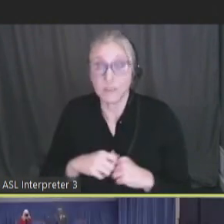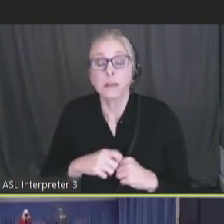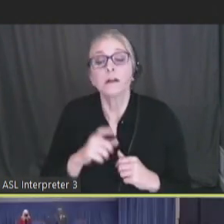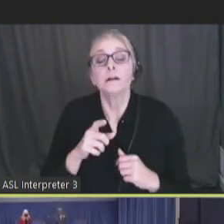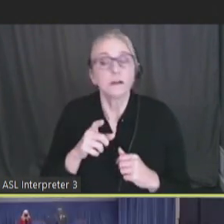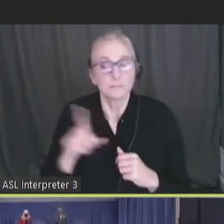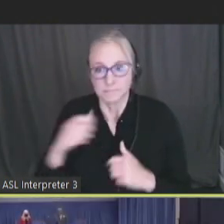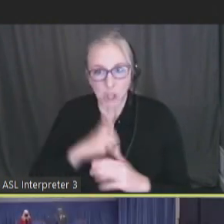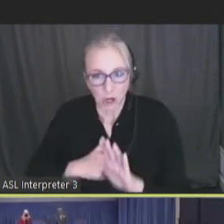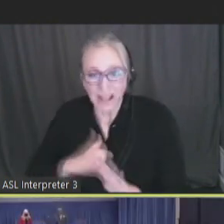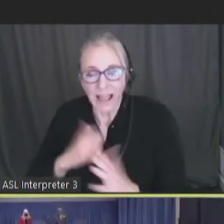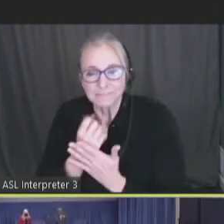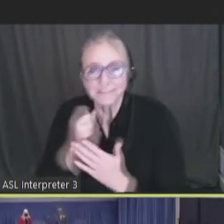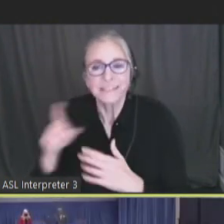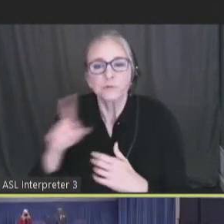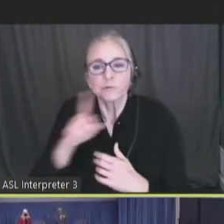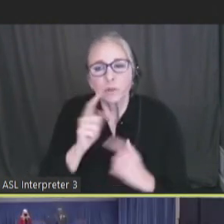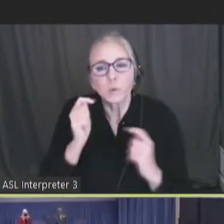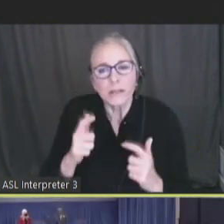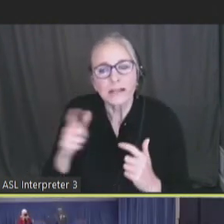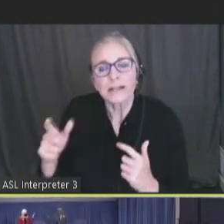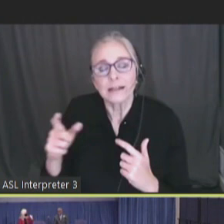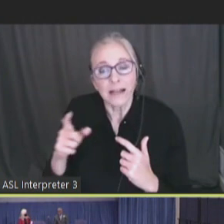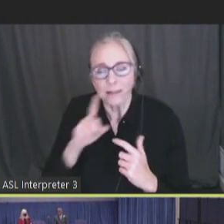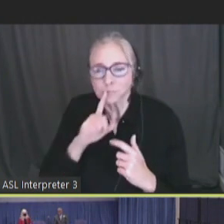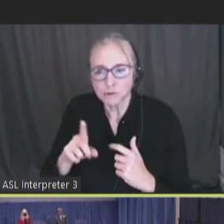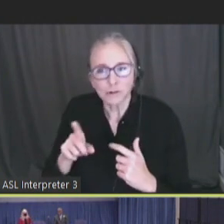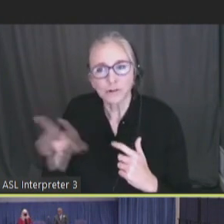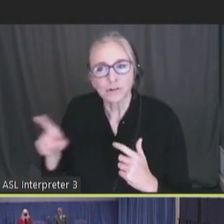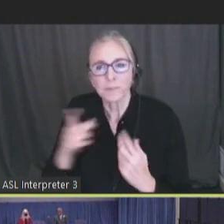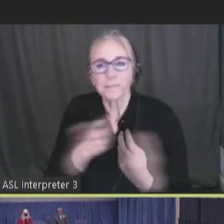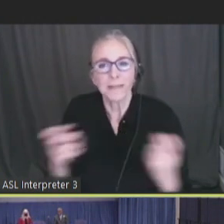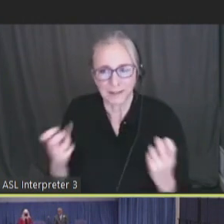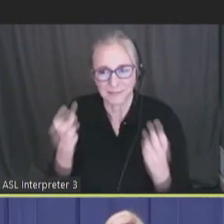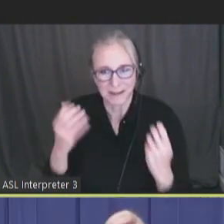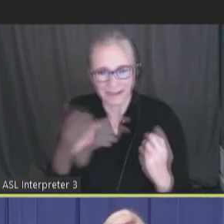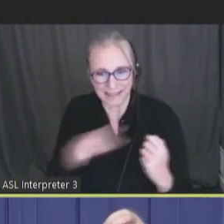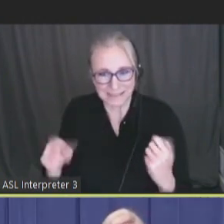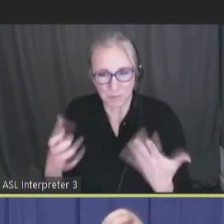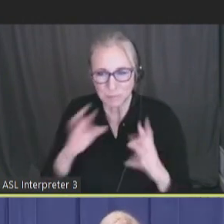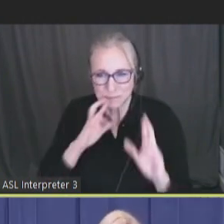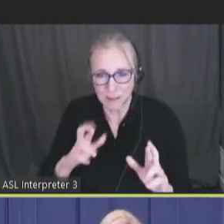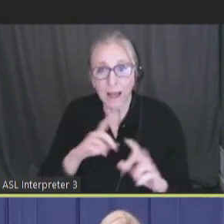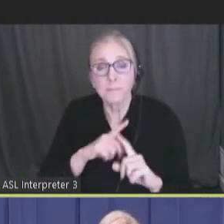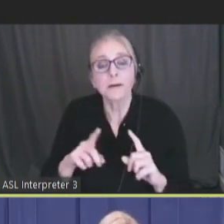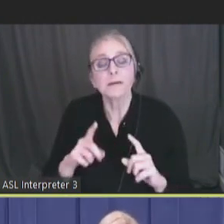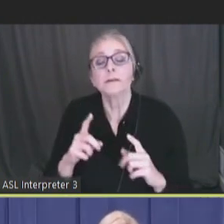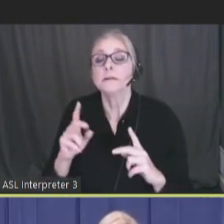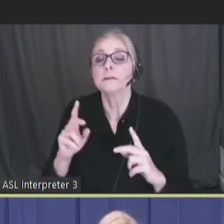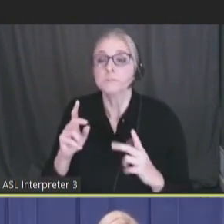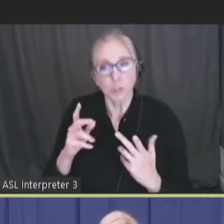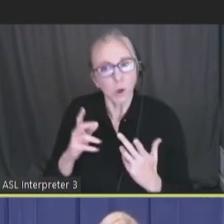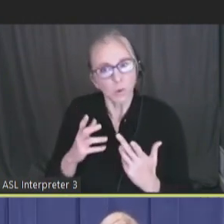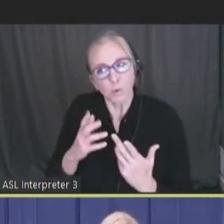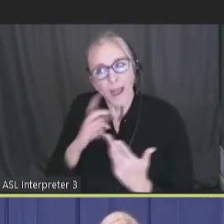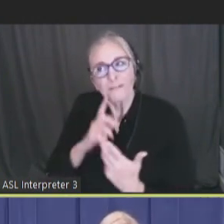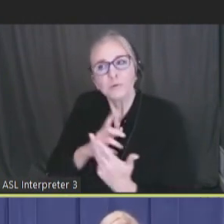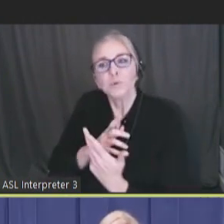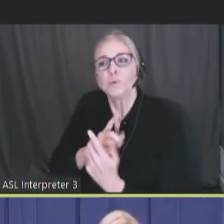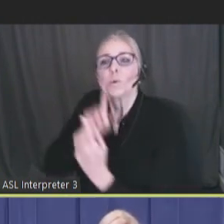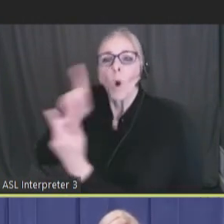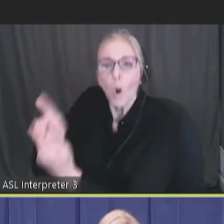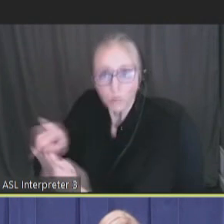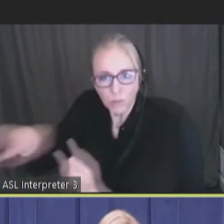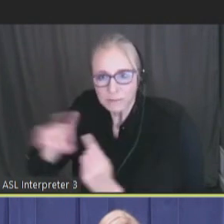to quickly say, I'm sure my panelists have lots of things to respond, meet people where they are, go to their homes.